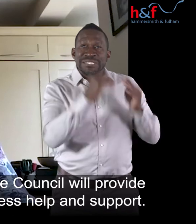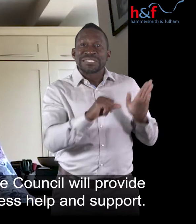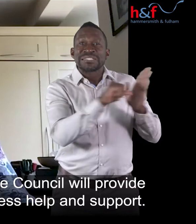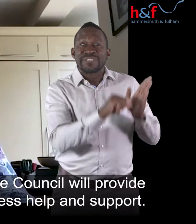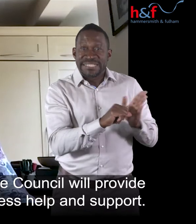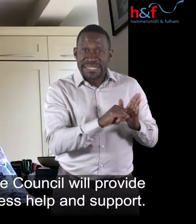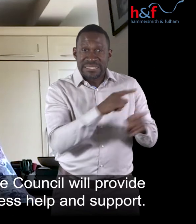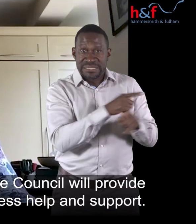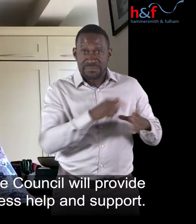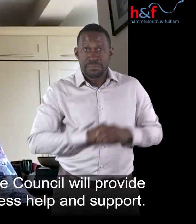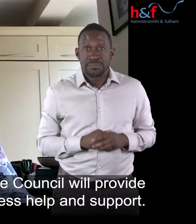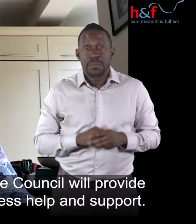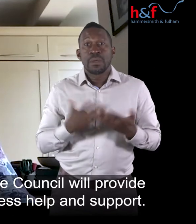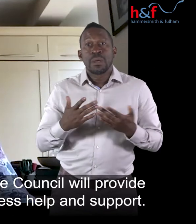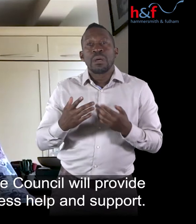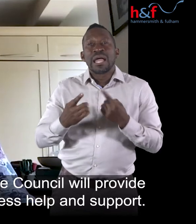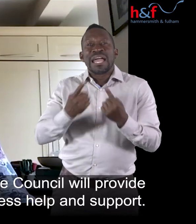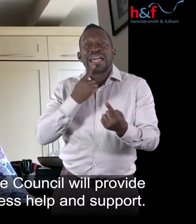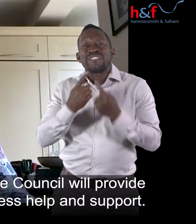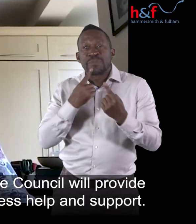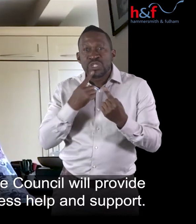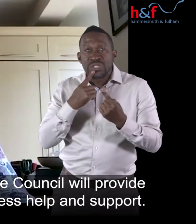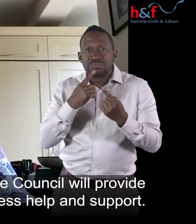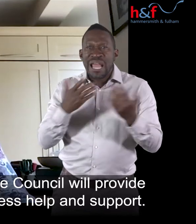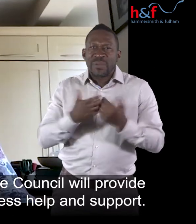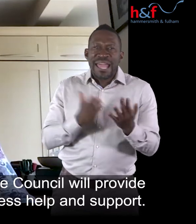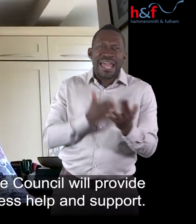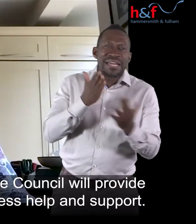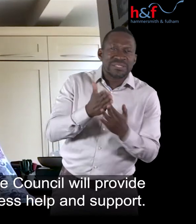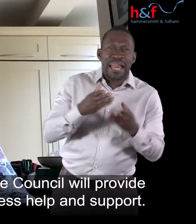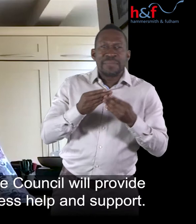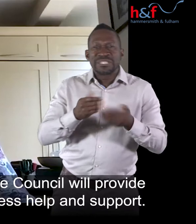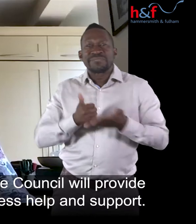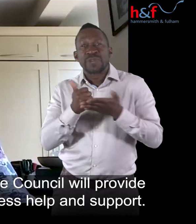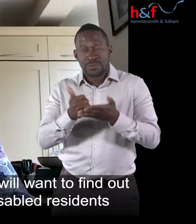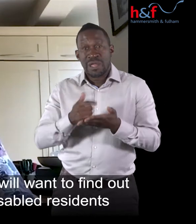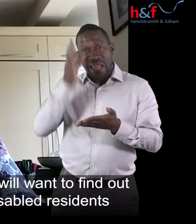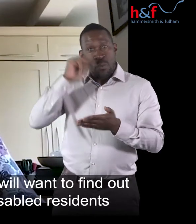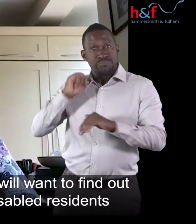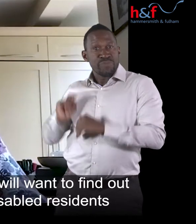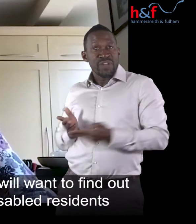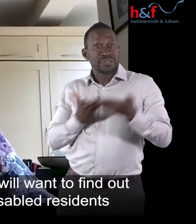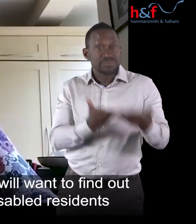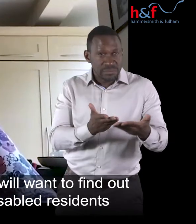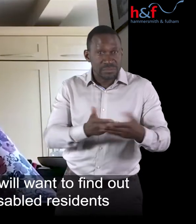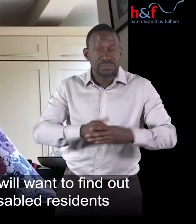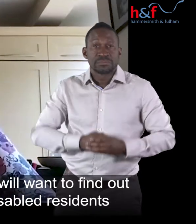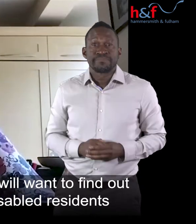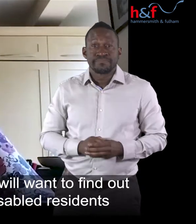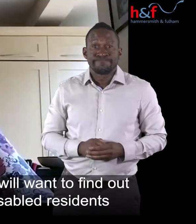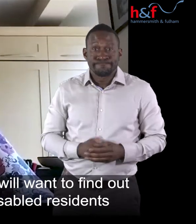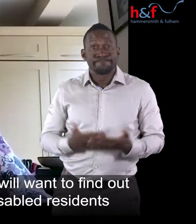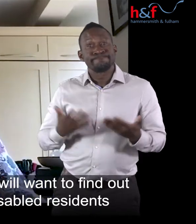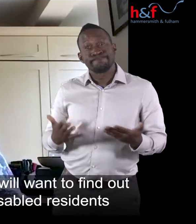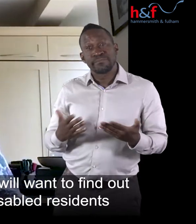will provide information on how to access, help, and support. And finally, the Council